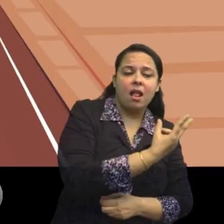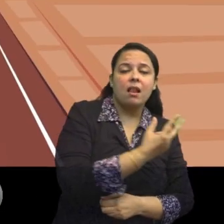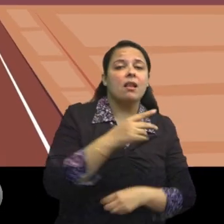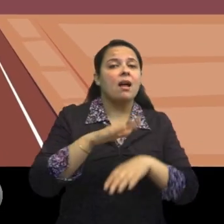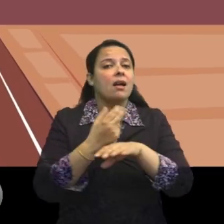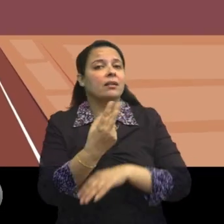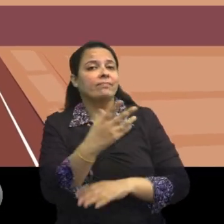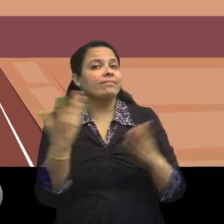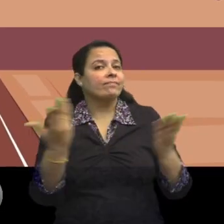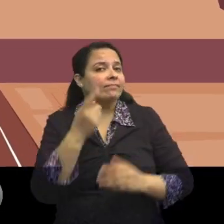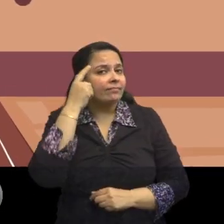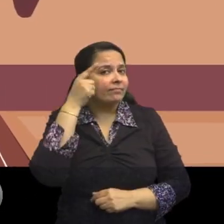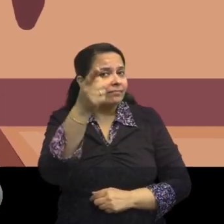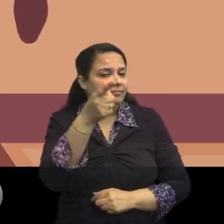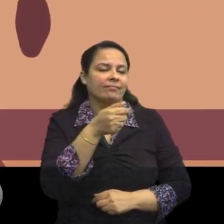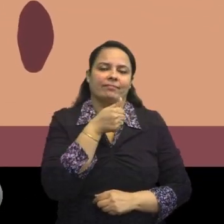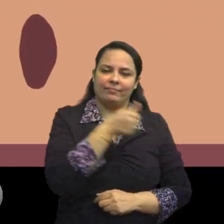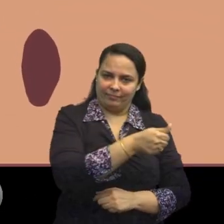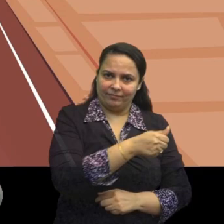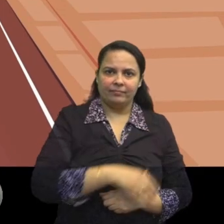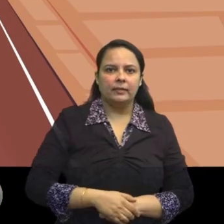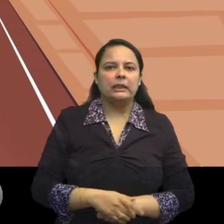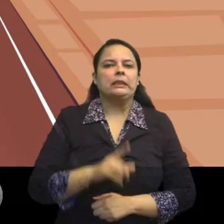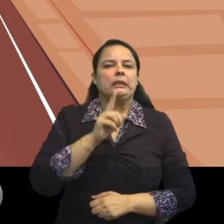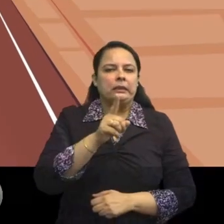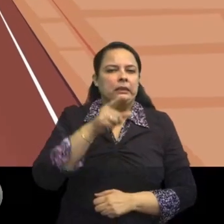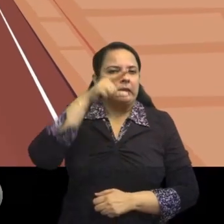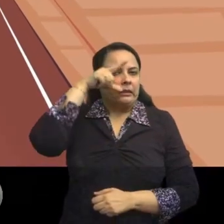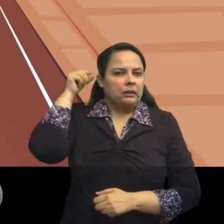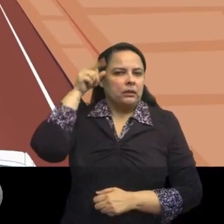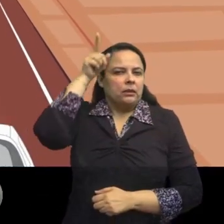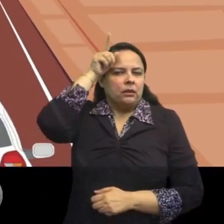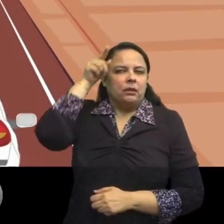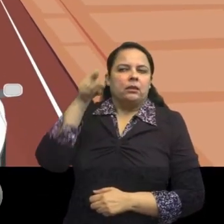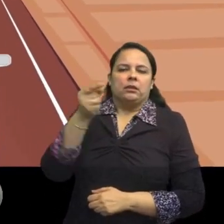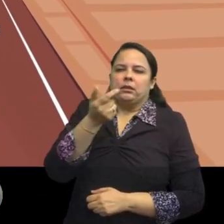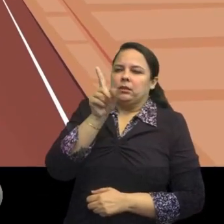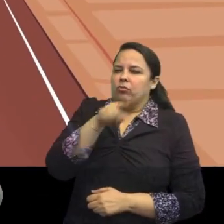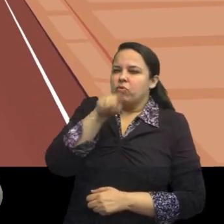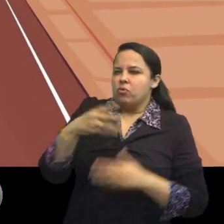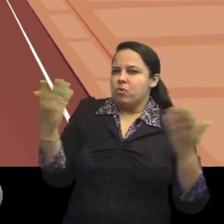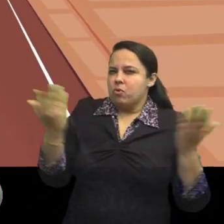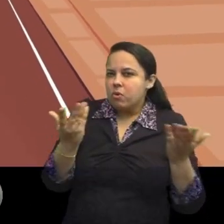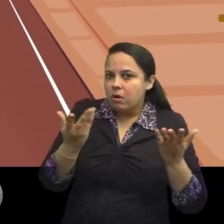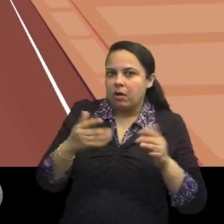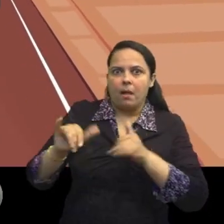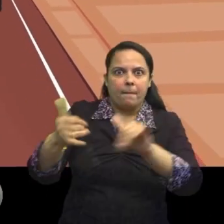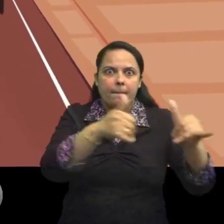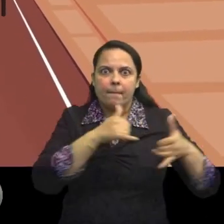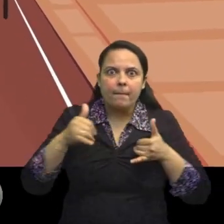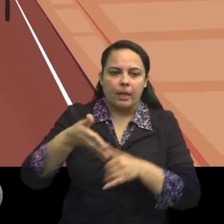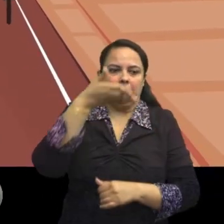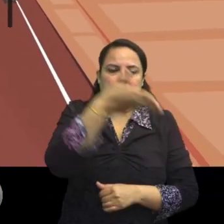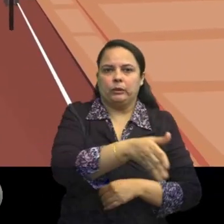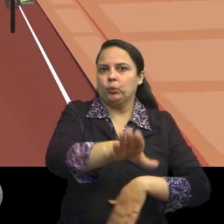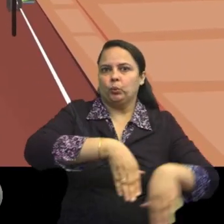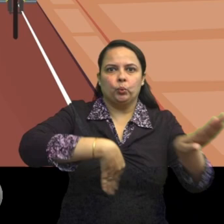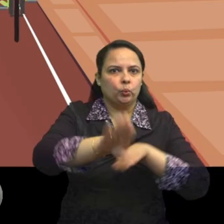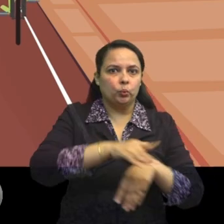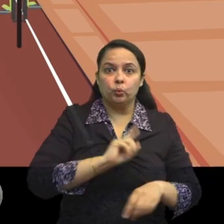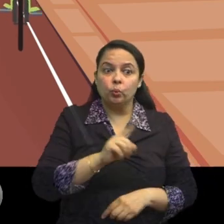Is Jojo cycling on the right side of the road? Yes, Jojo is doing the right thing in this scene.